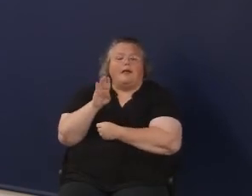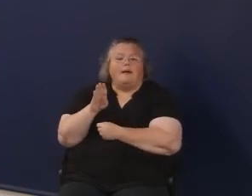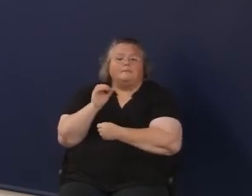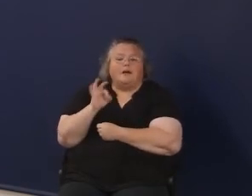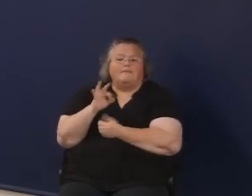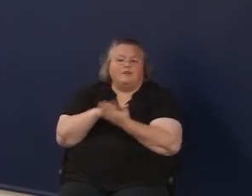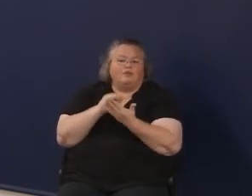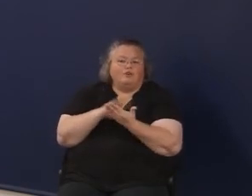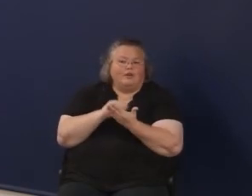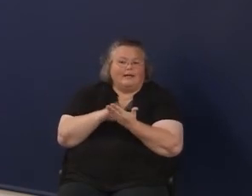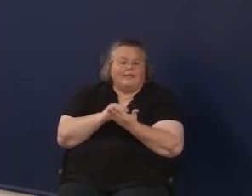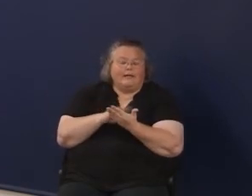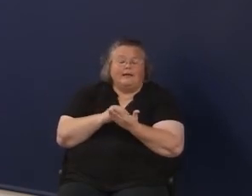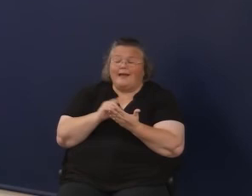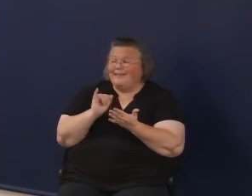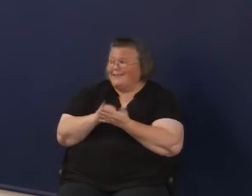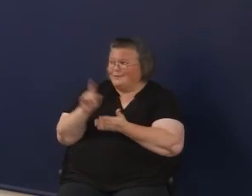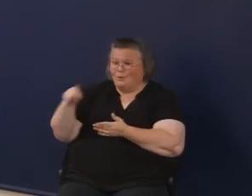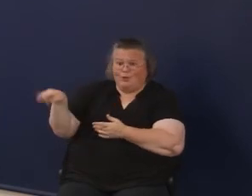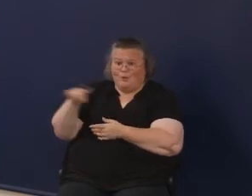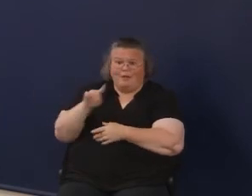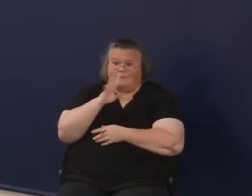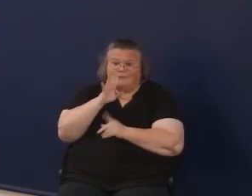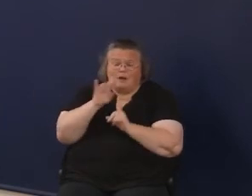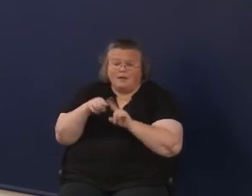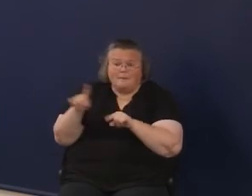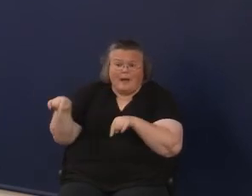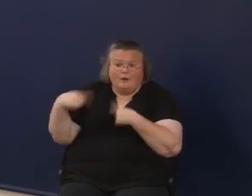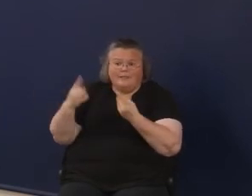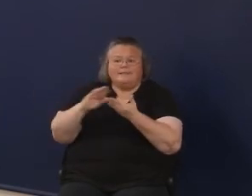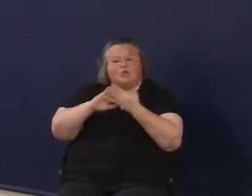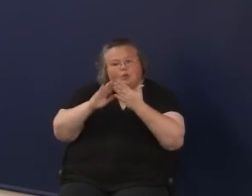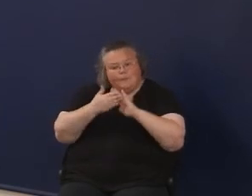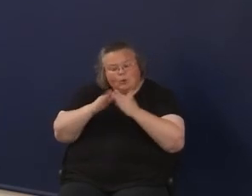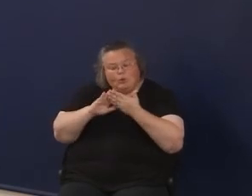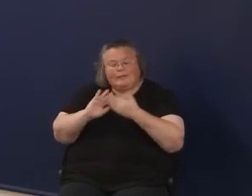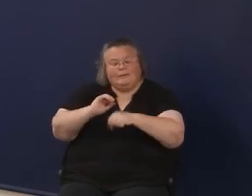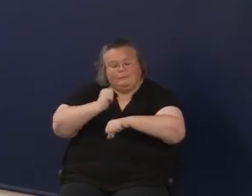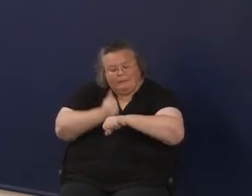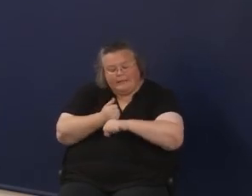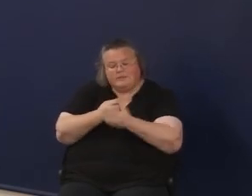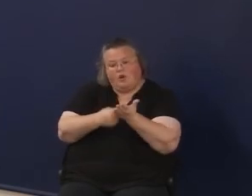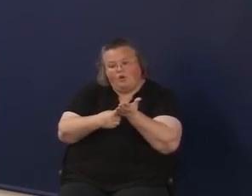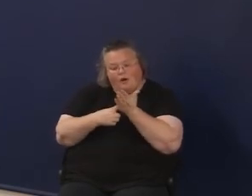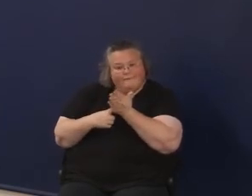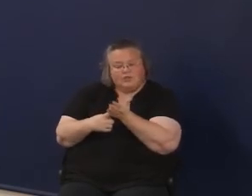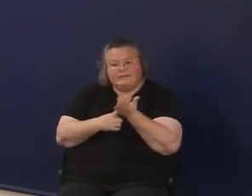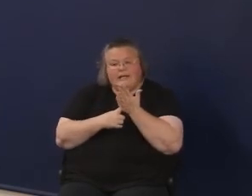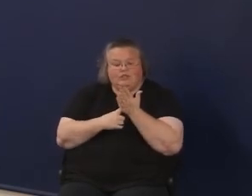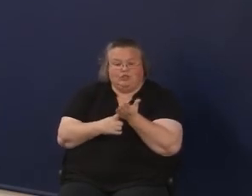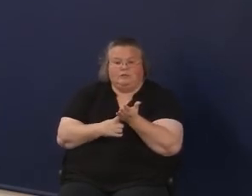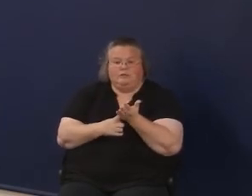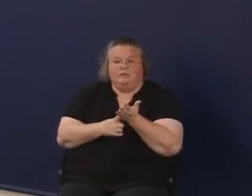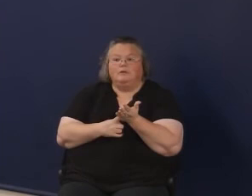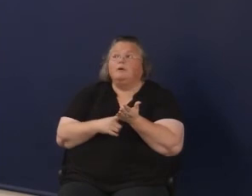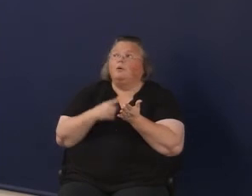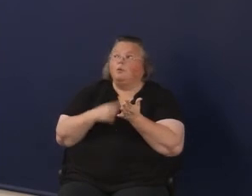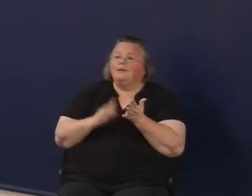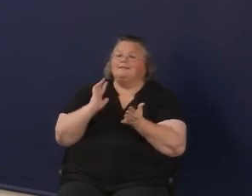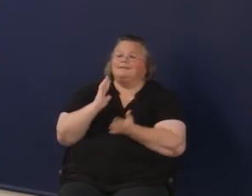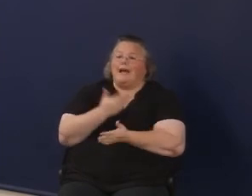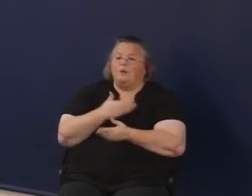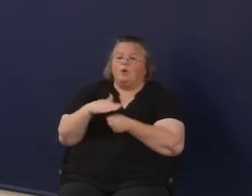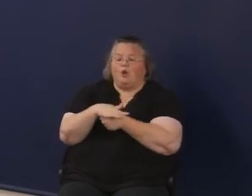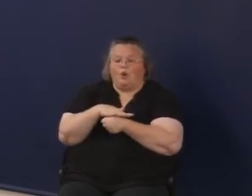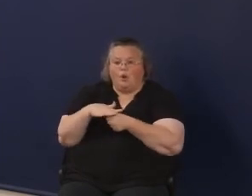Which is exactly what all of you all have been talking about. It's a community-based conversation about what does our local